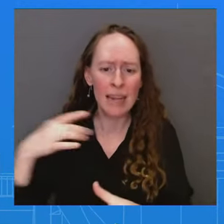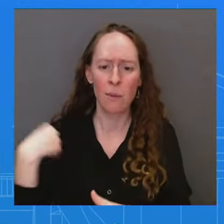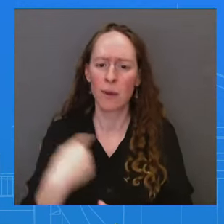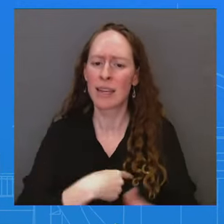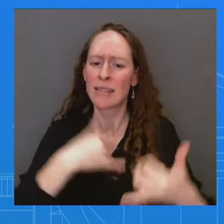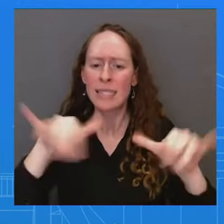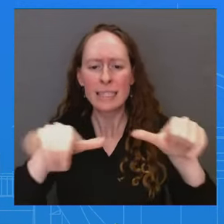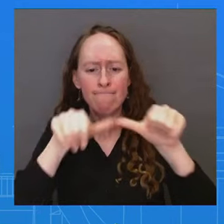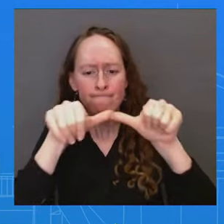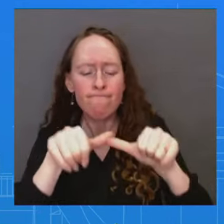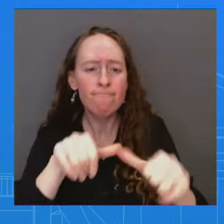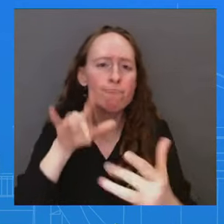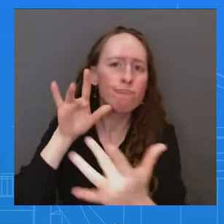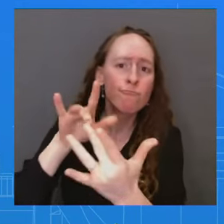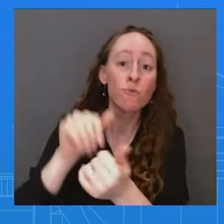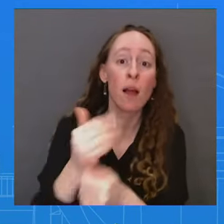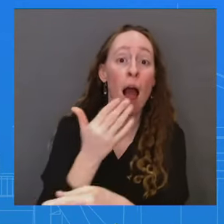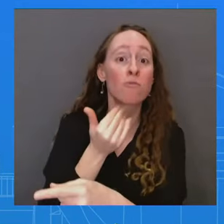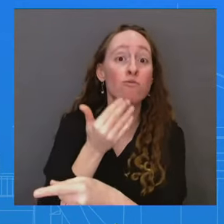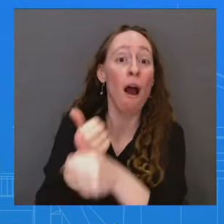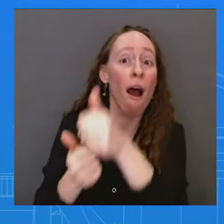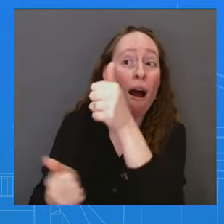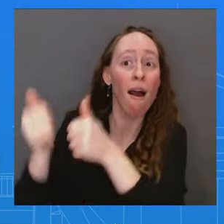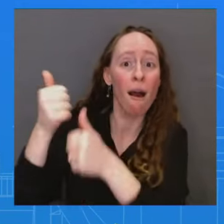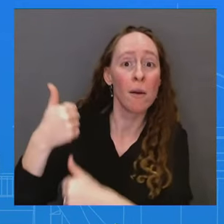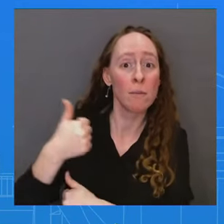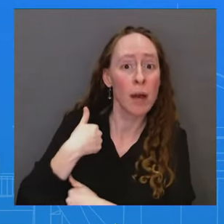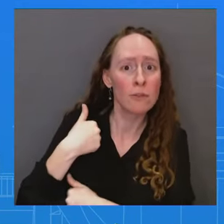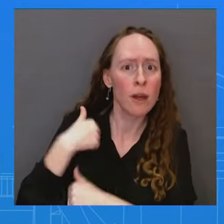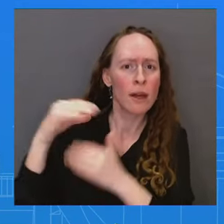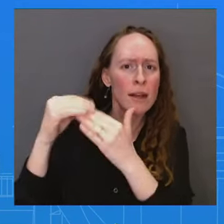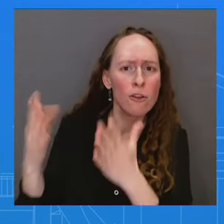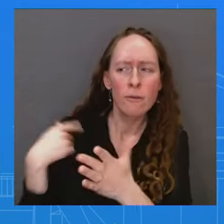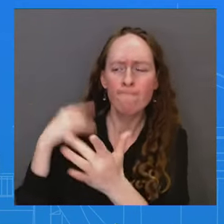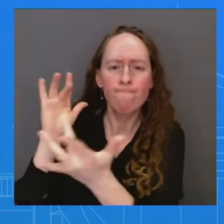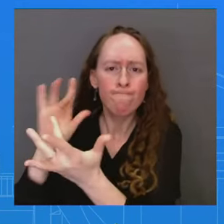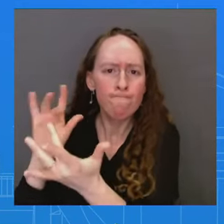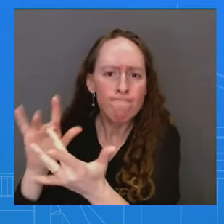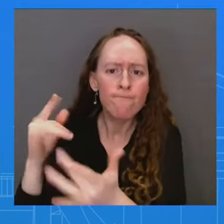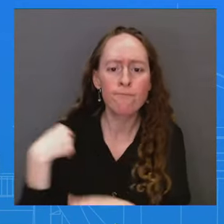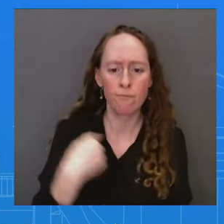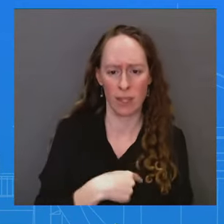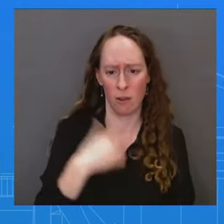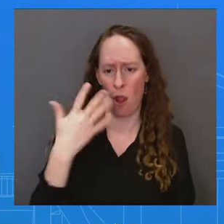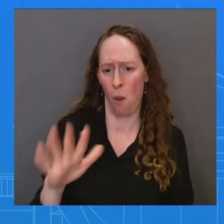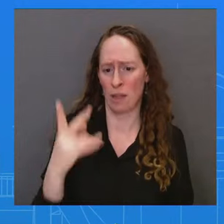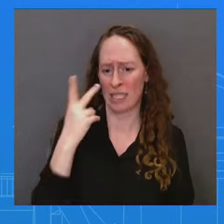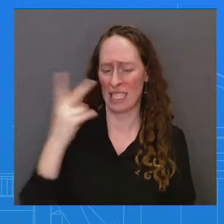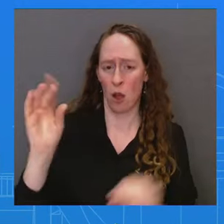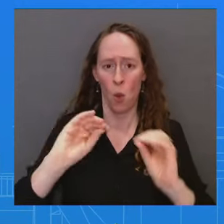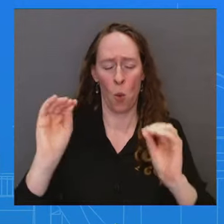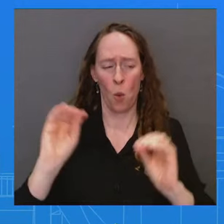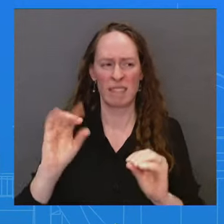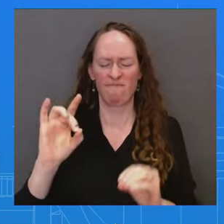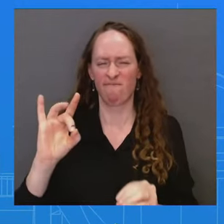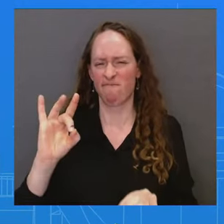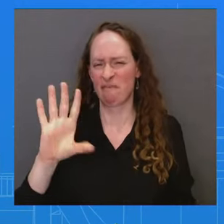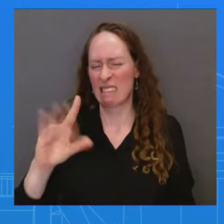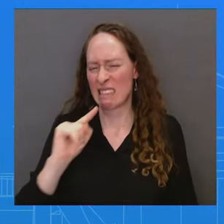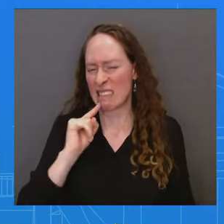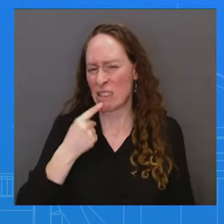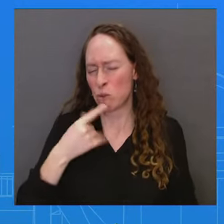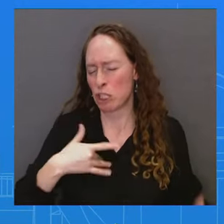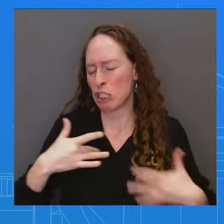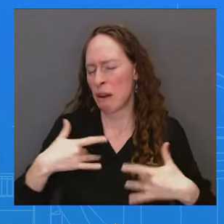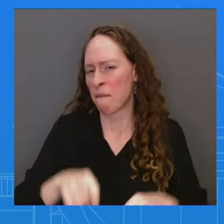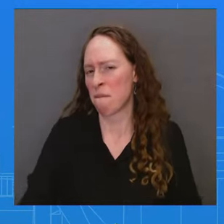repeatedly, and we still see no indication that they're violating the laws of armed conflict. They are — they are defending themselves against a still